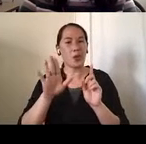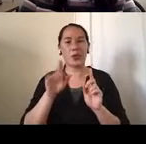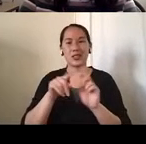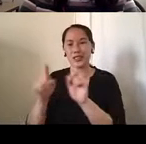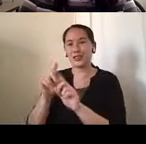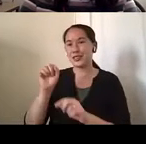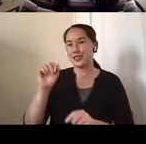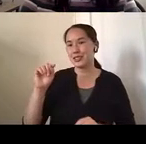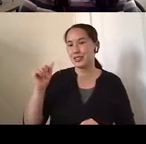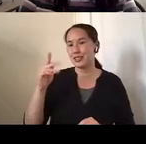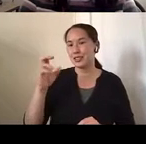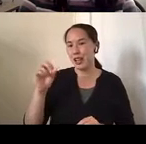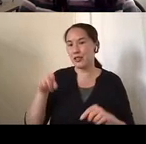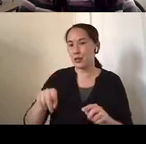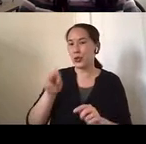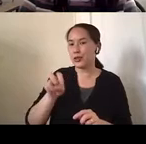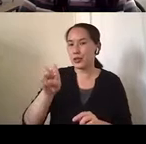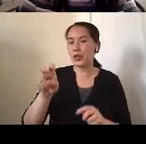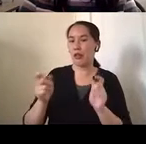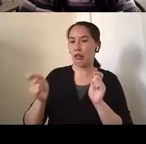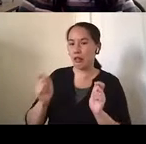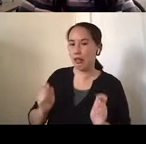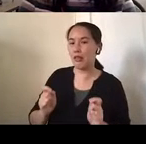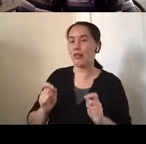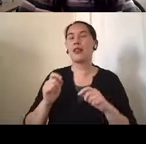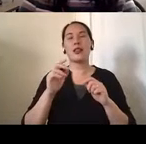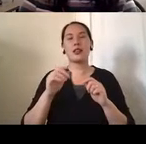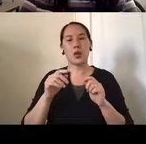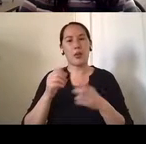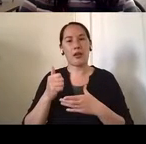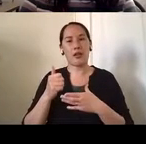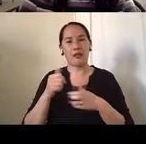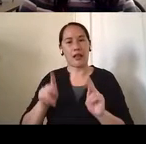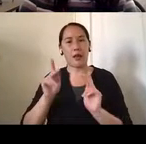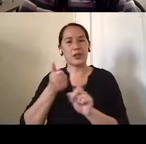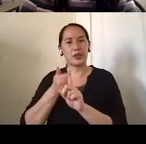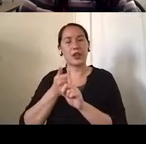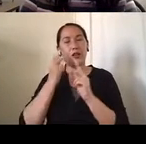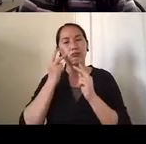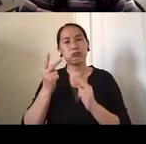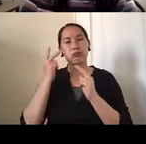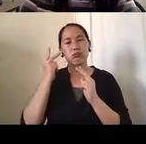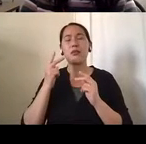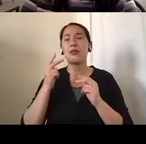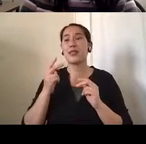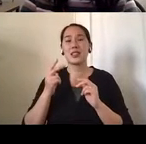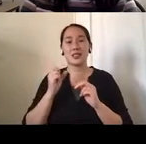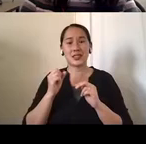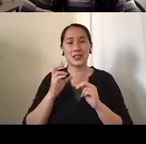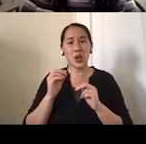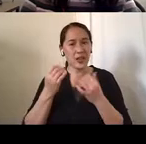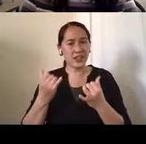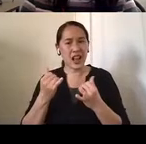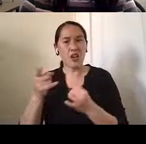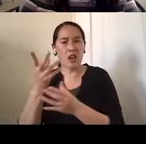um, and kind of allowing herself to reflect, uh, ongoing and even now, um, after his death of